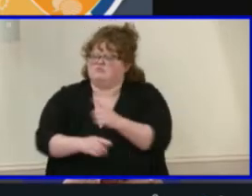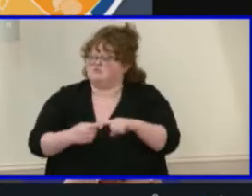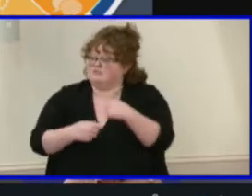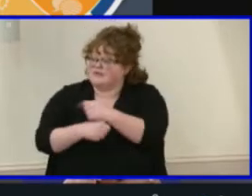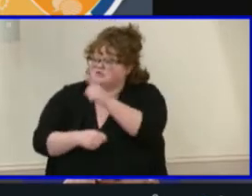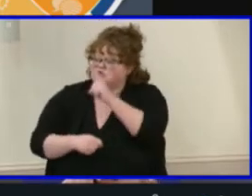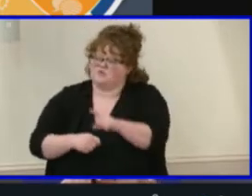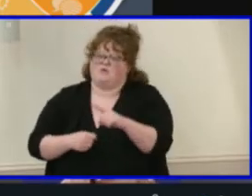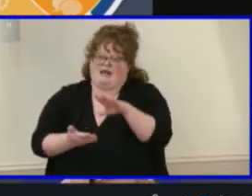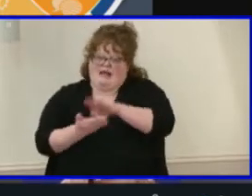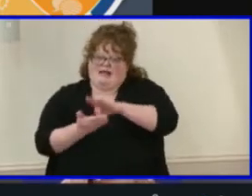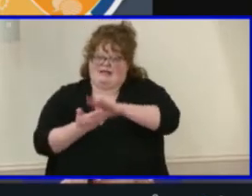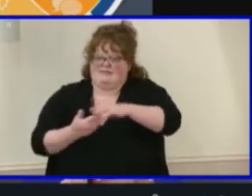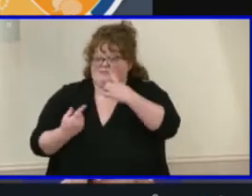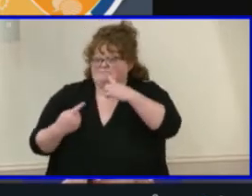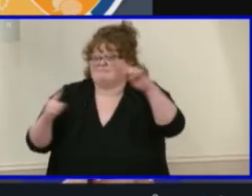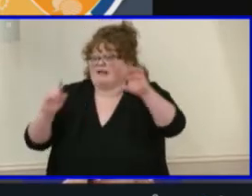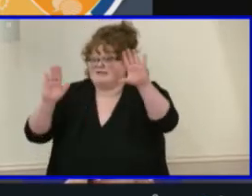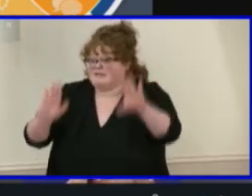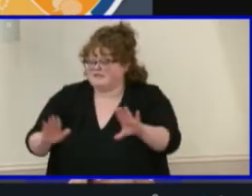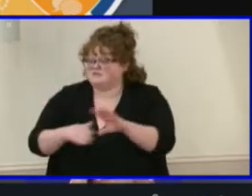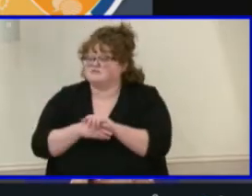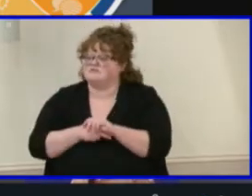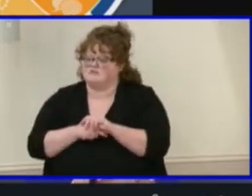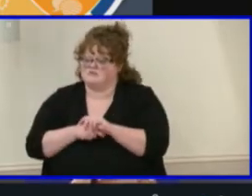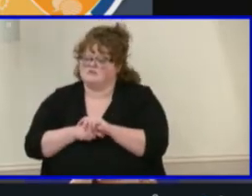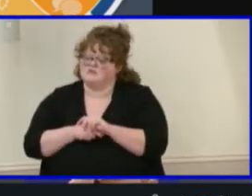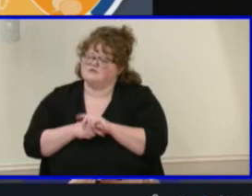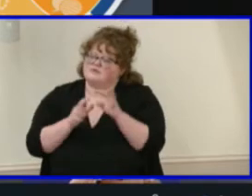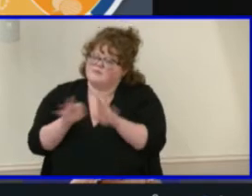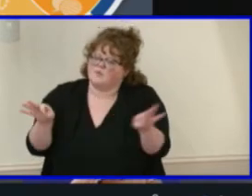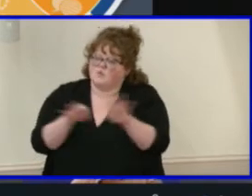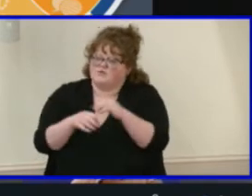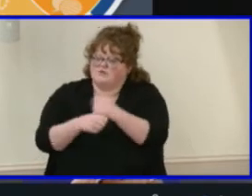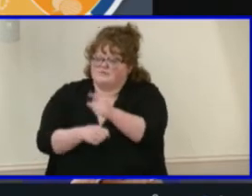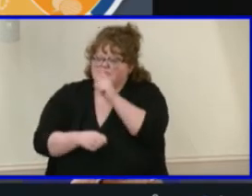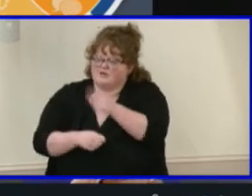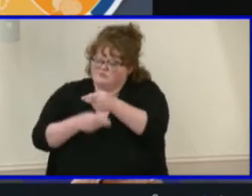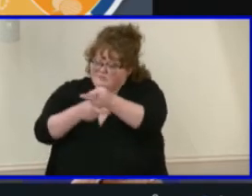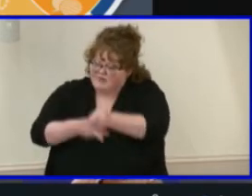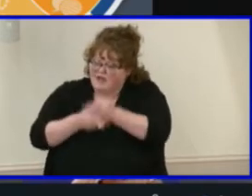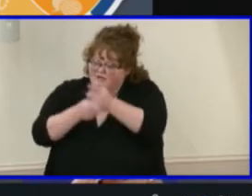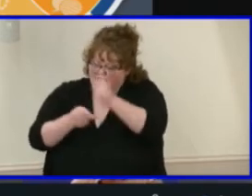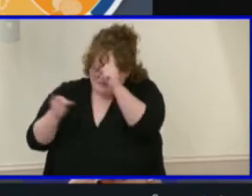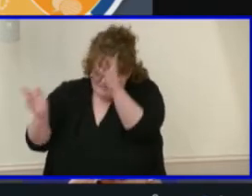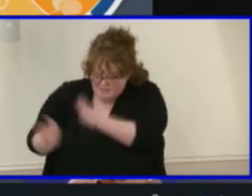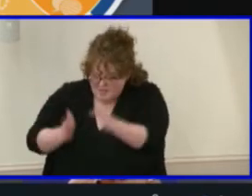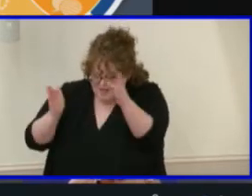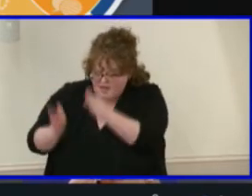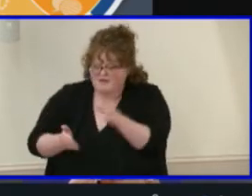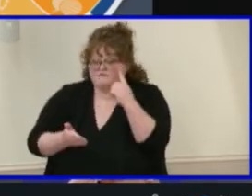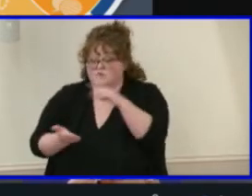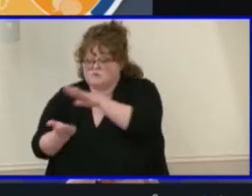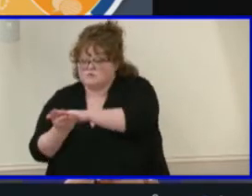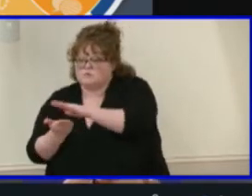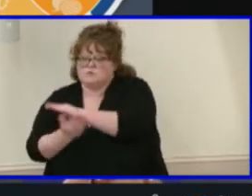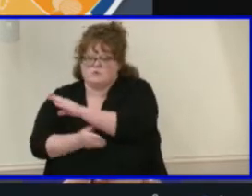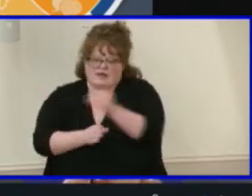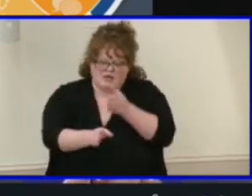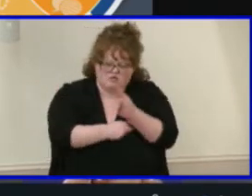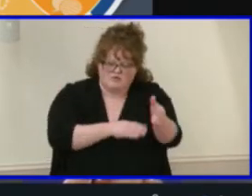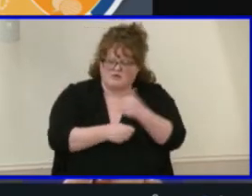In addition, careful and thoughtful academic and career planning will assist students with the skills and attributes